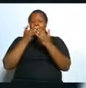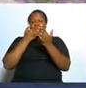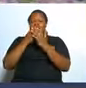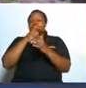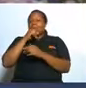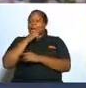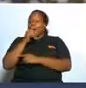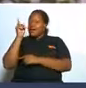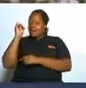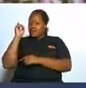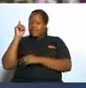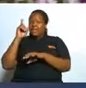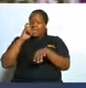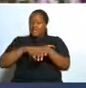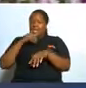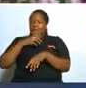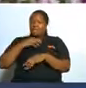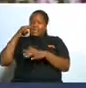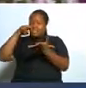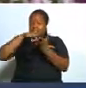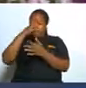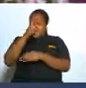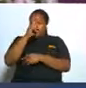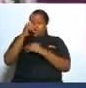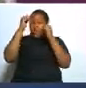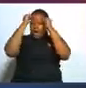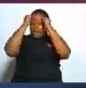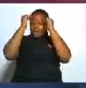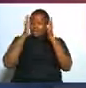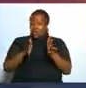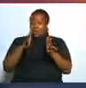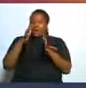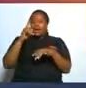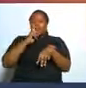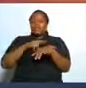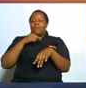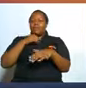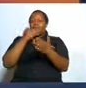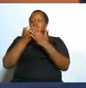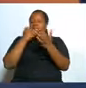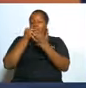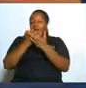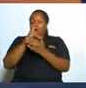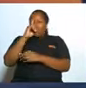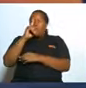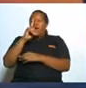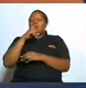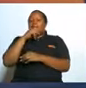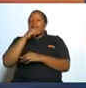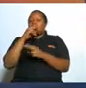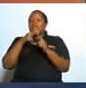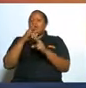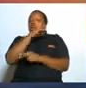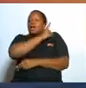guy always when I'm standing here I do tell them one of the scholars I appreciate when it's come to relationship is Dr. Gottman